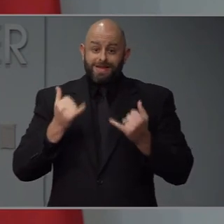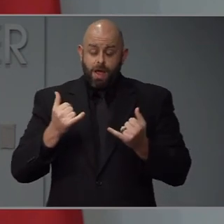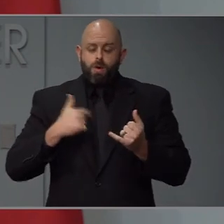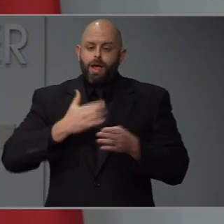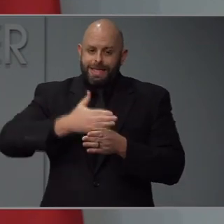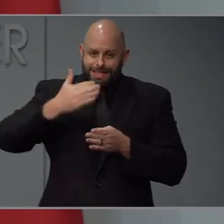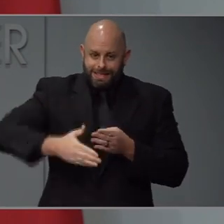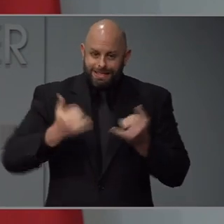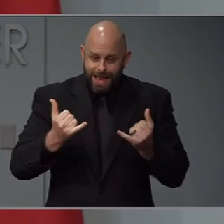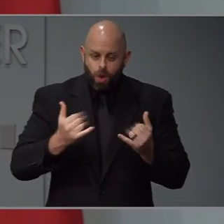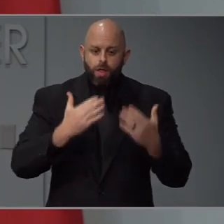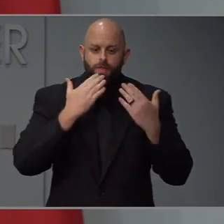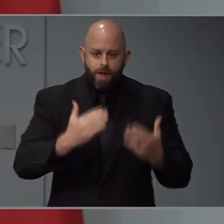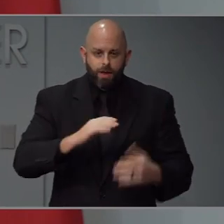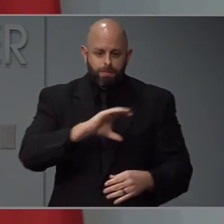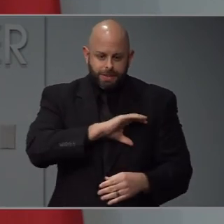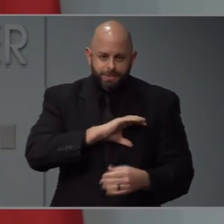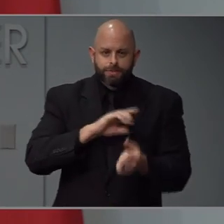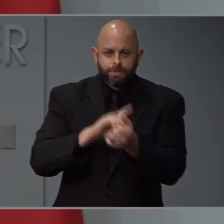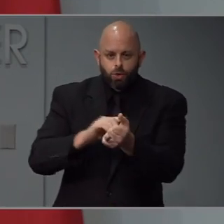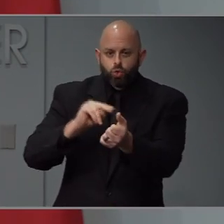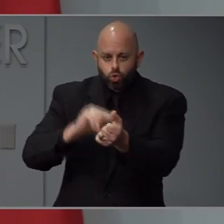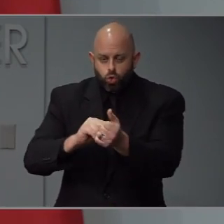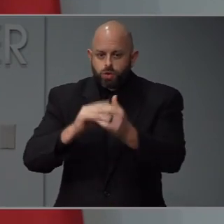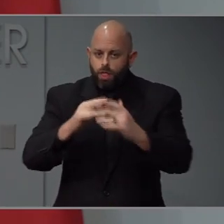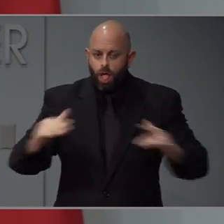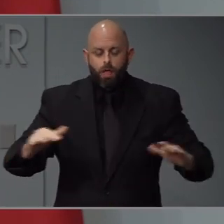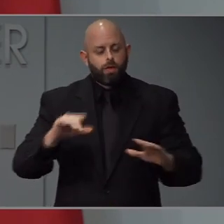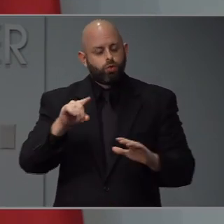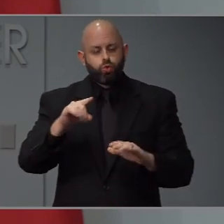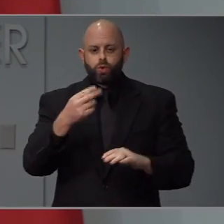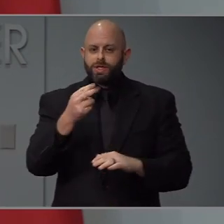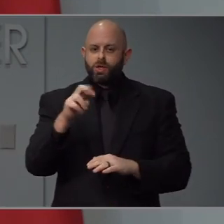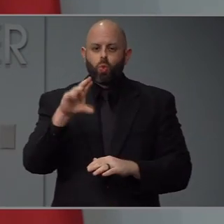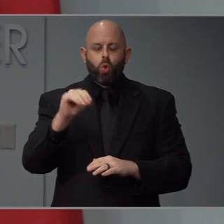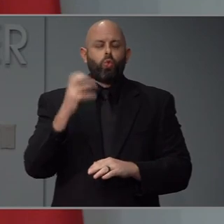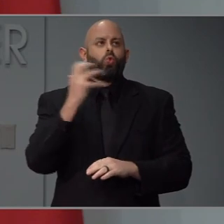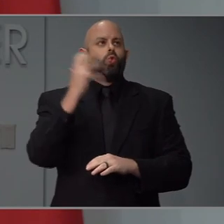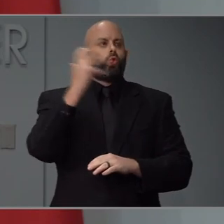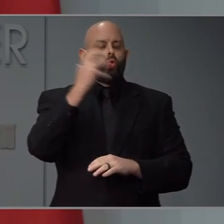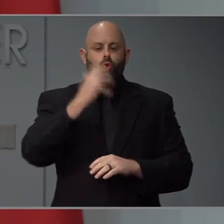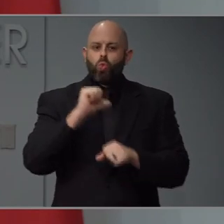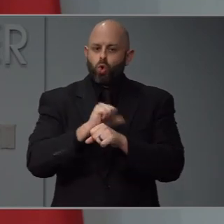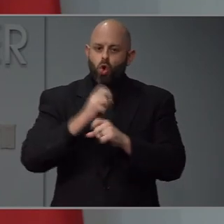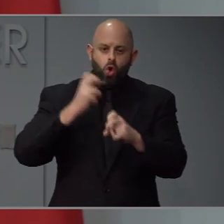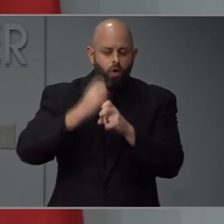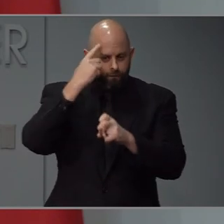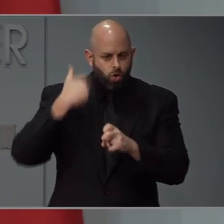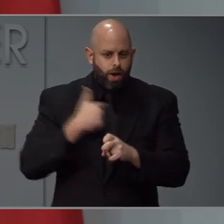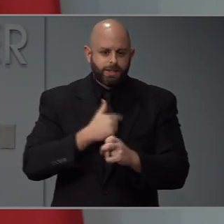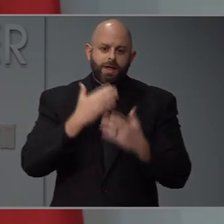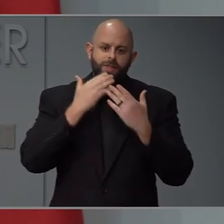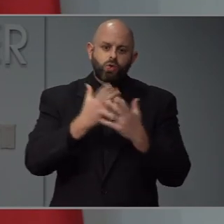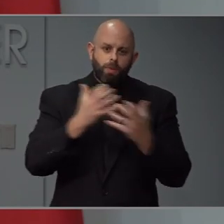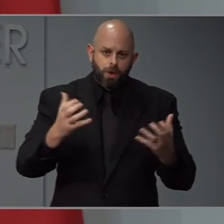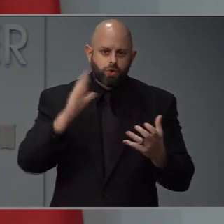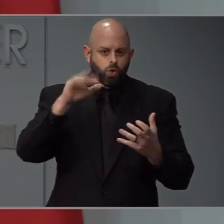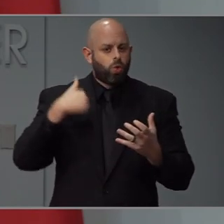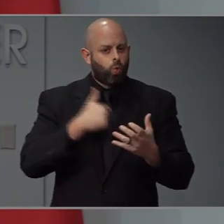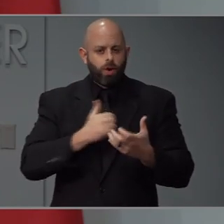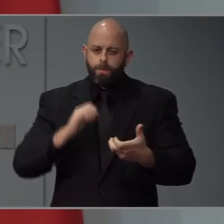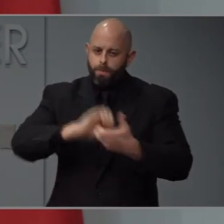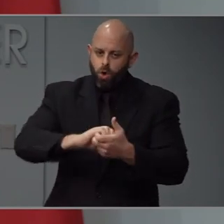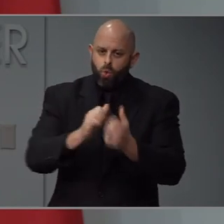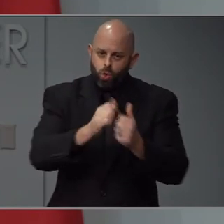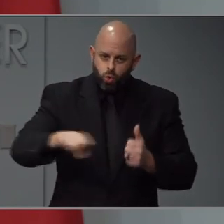them for all the work that they're doing out there. They're the heroes on the front lines here. So thank you. Know that we're working for you